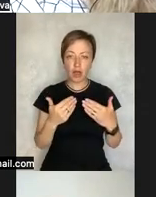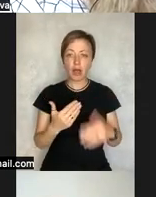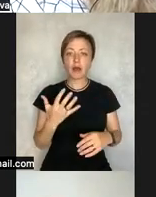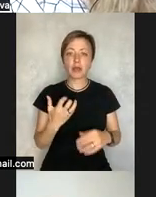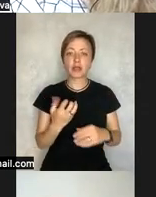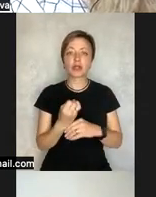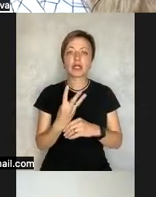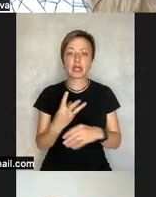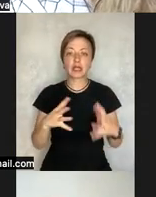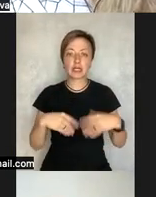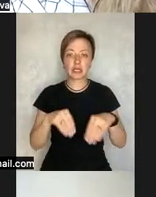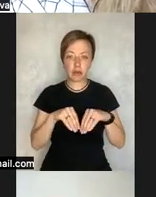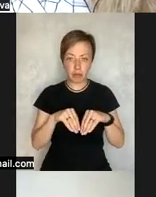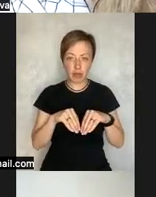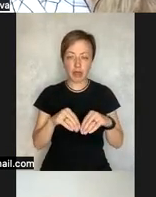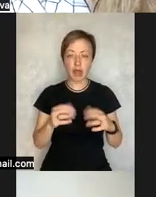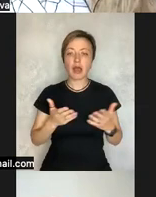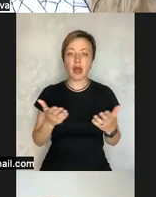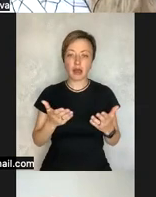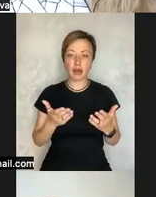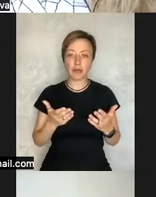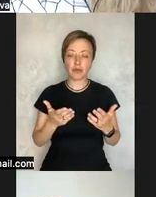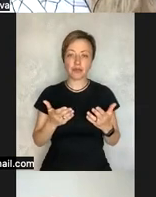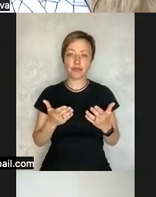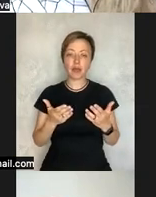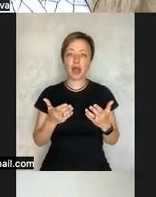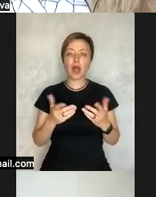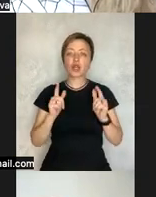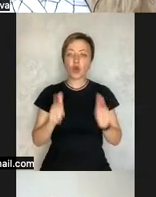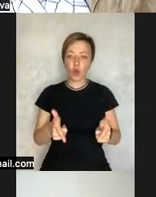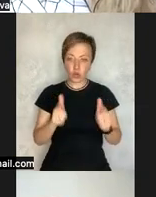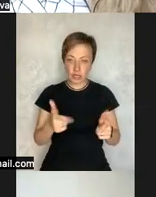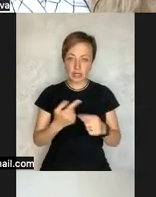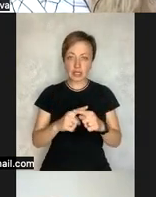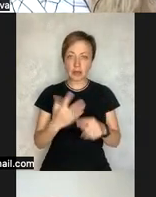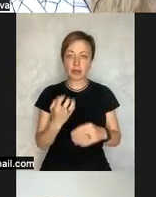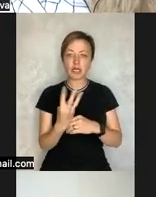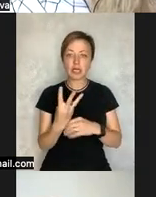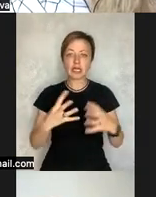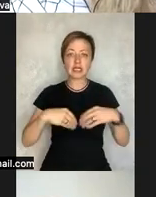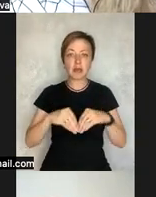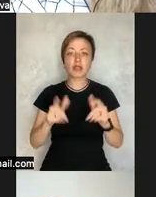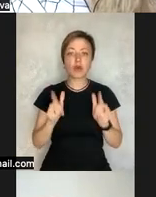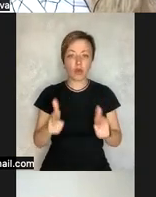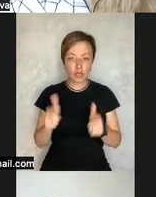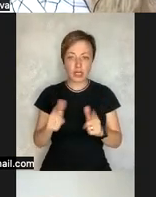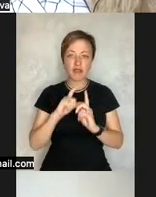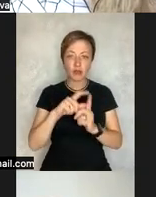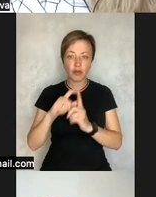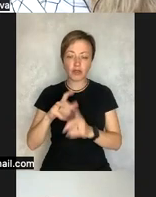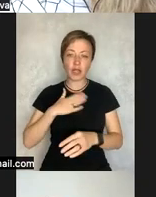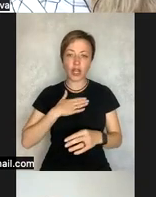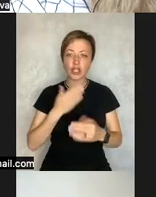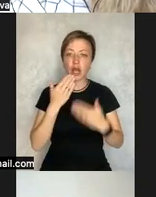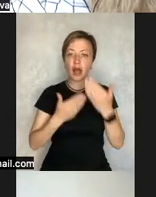year we ran the survey for 513 families who volunteered to